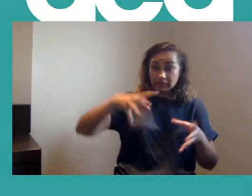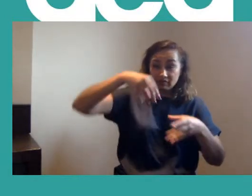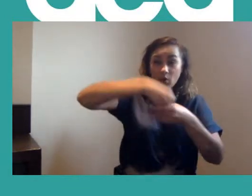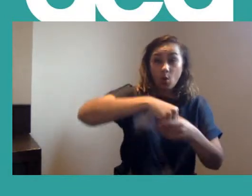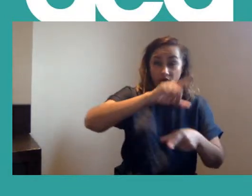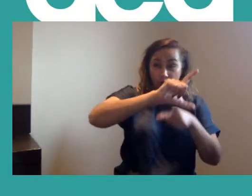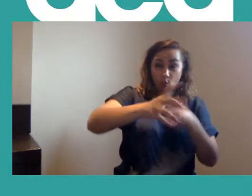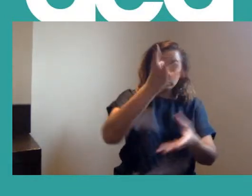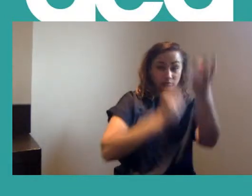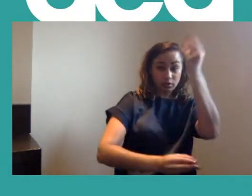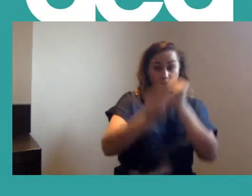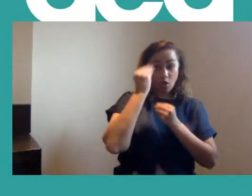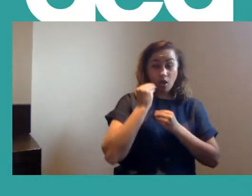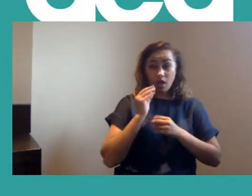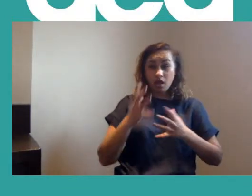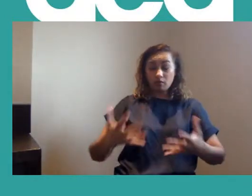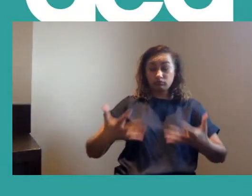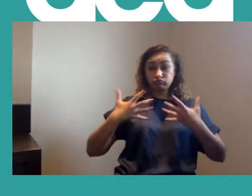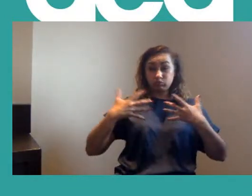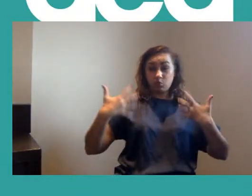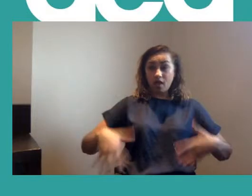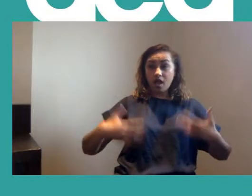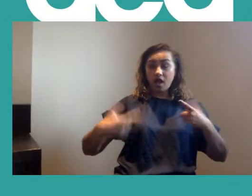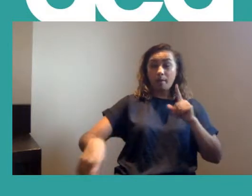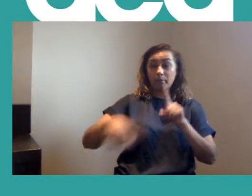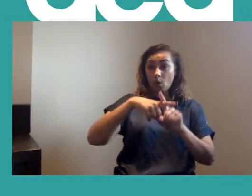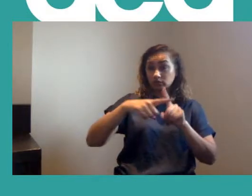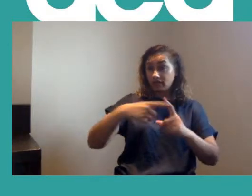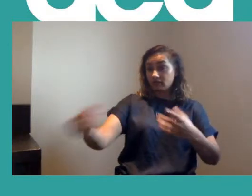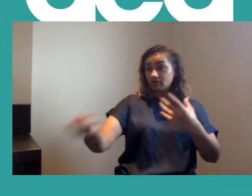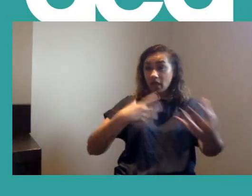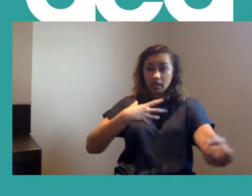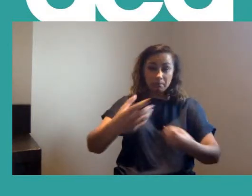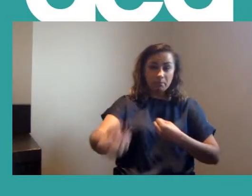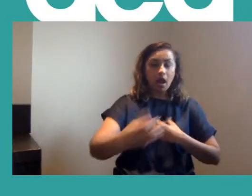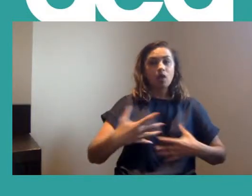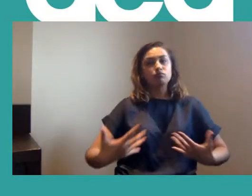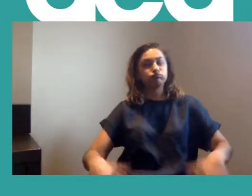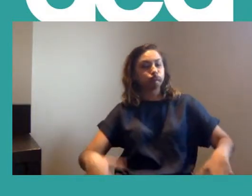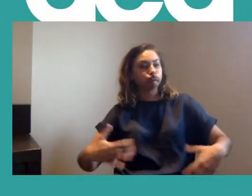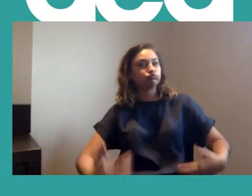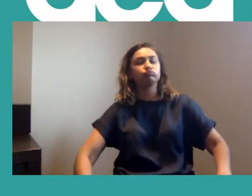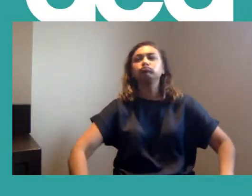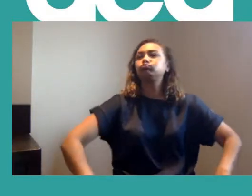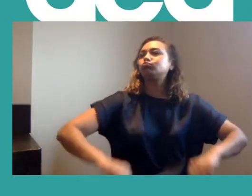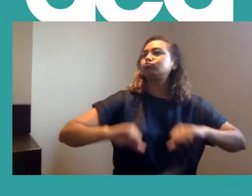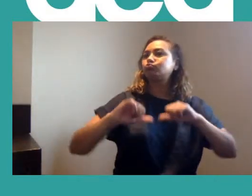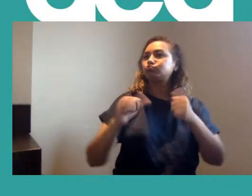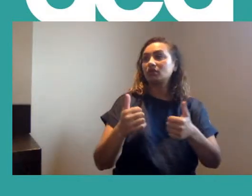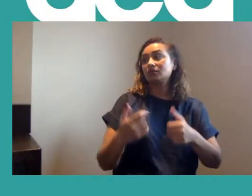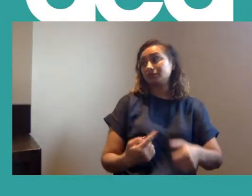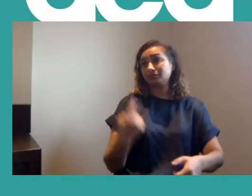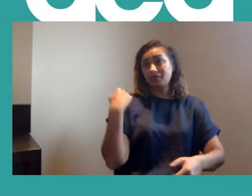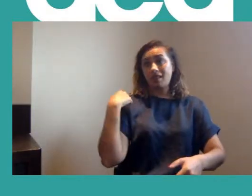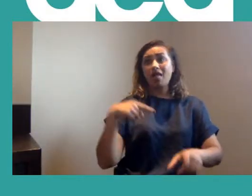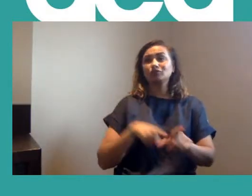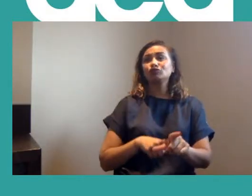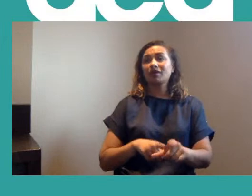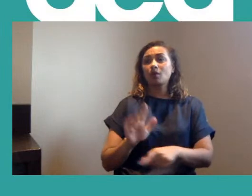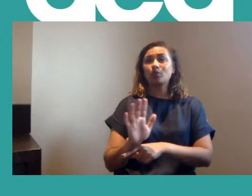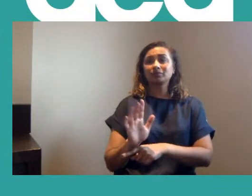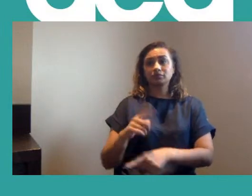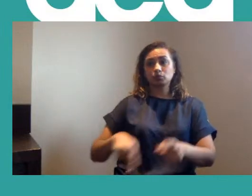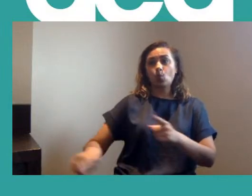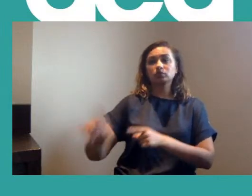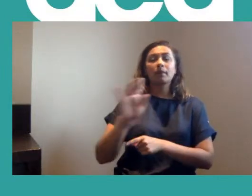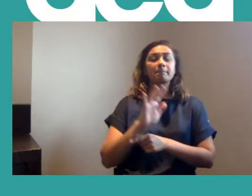We had overwhelmingly positive feedback from people who took it. And that has just been since the autumn. So I just wanted to